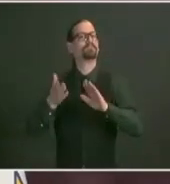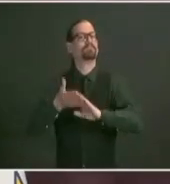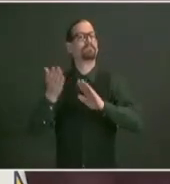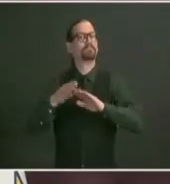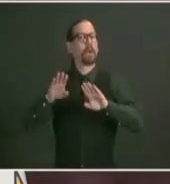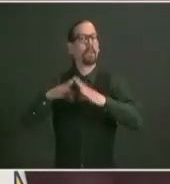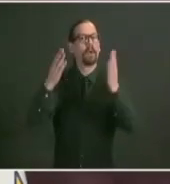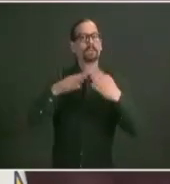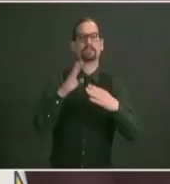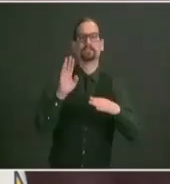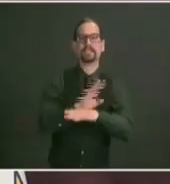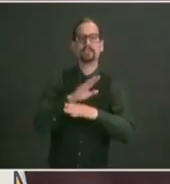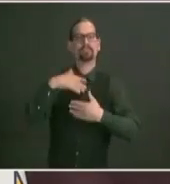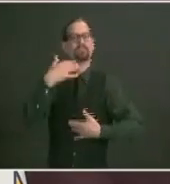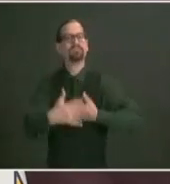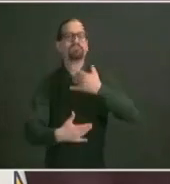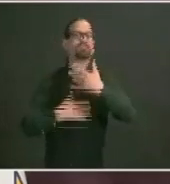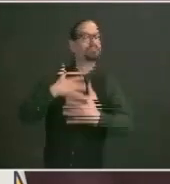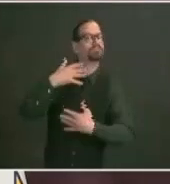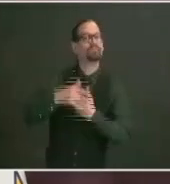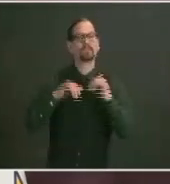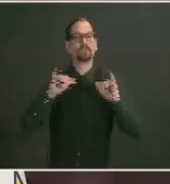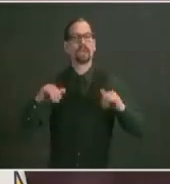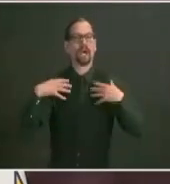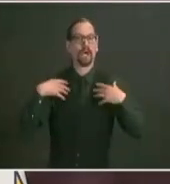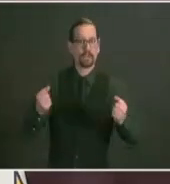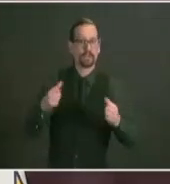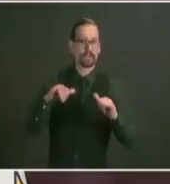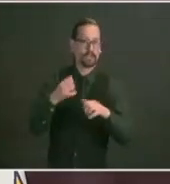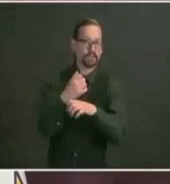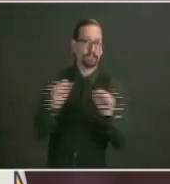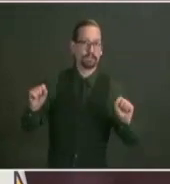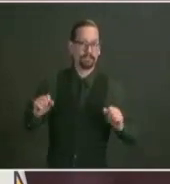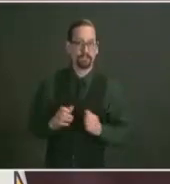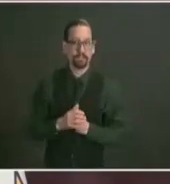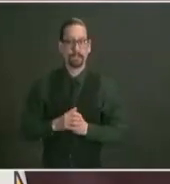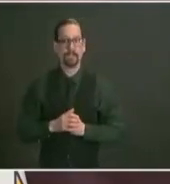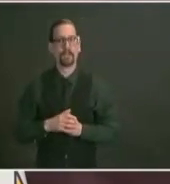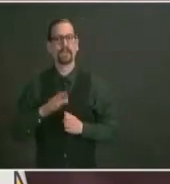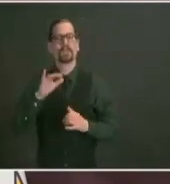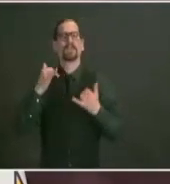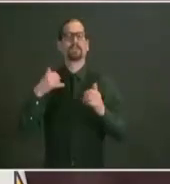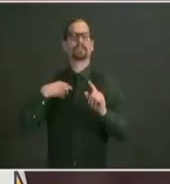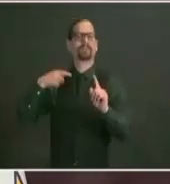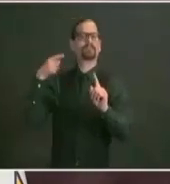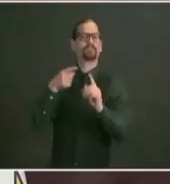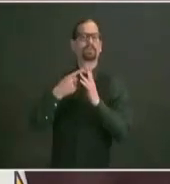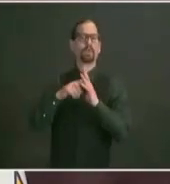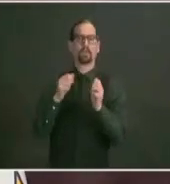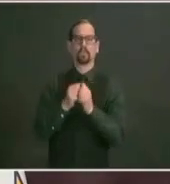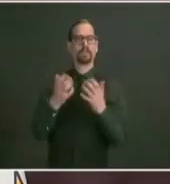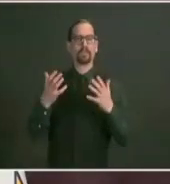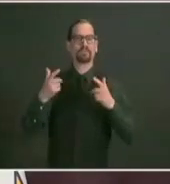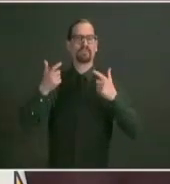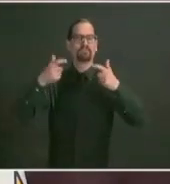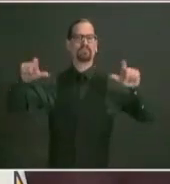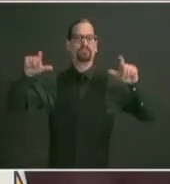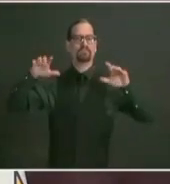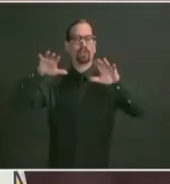regarding venues of assembly we addressed last week and beginning this week venues of assembly